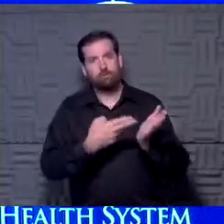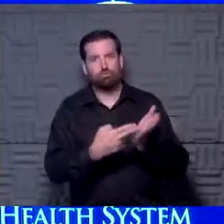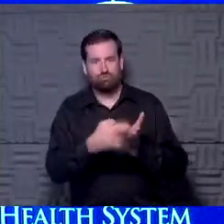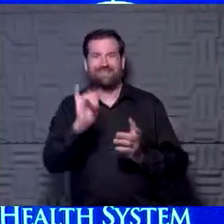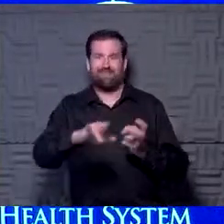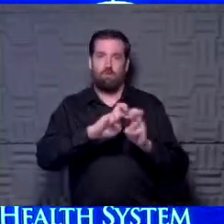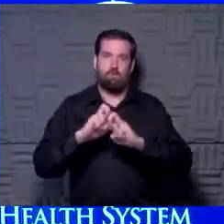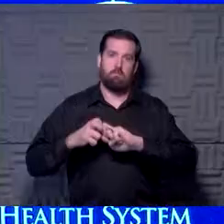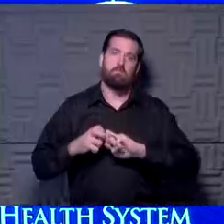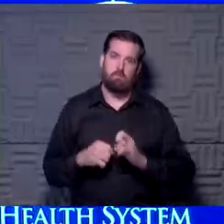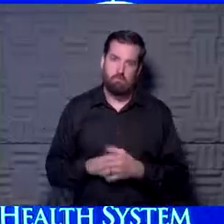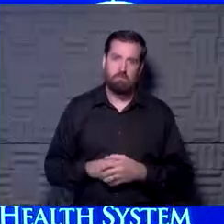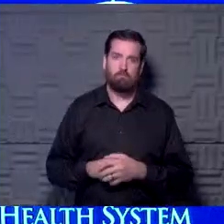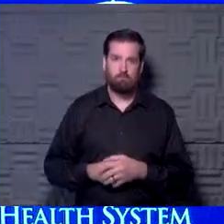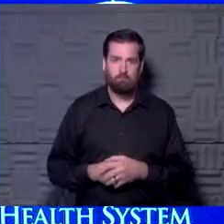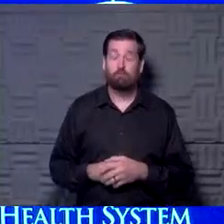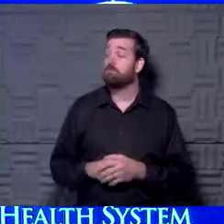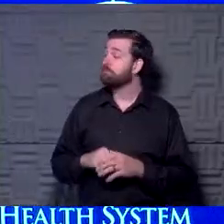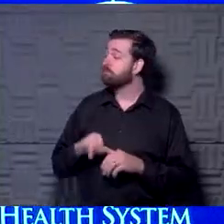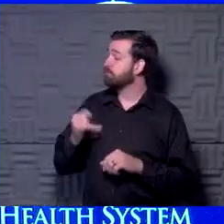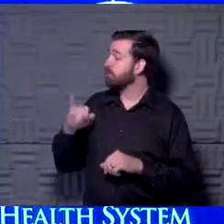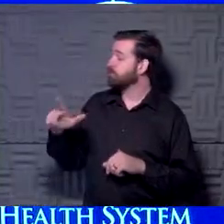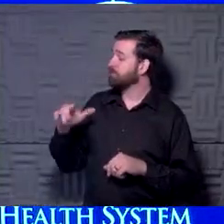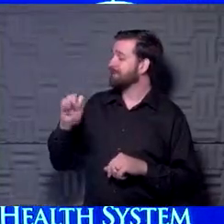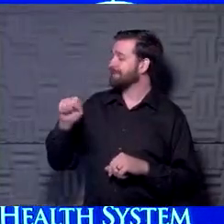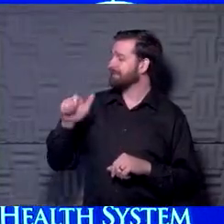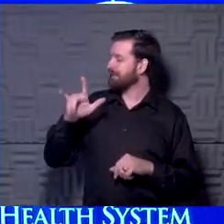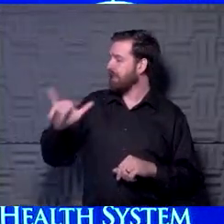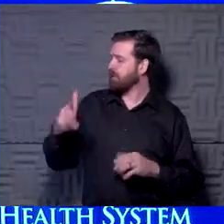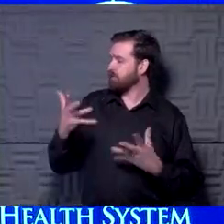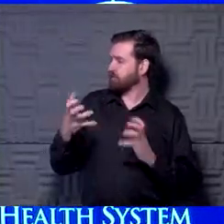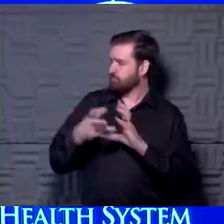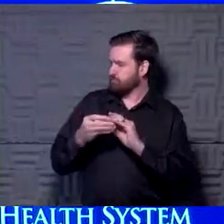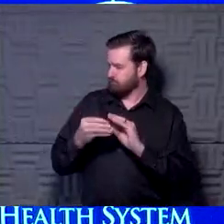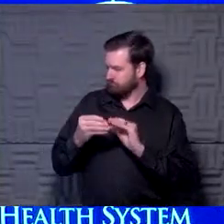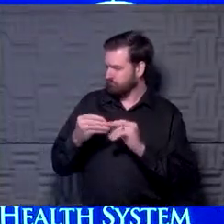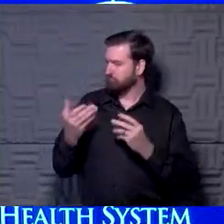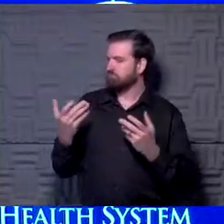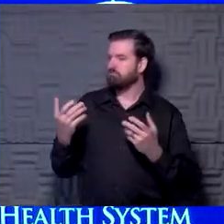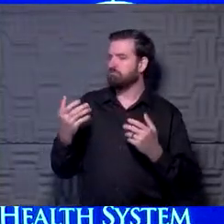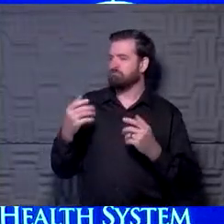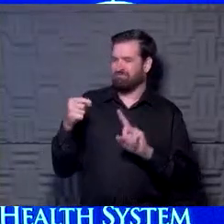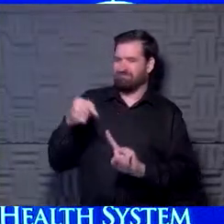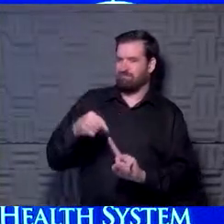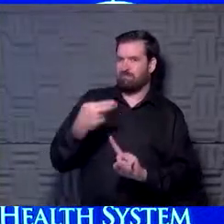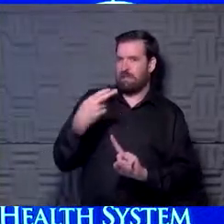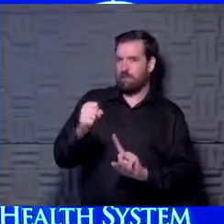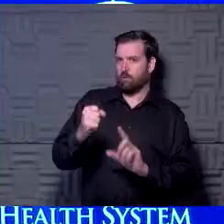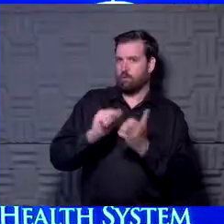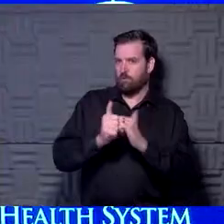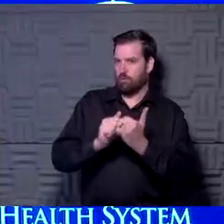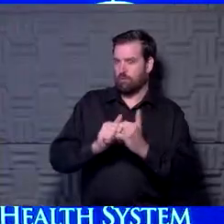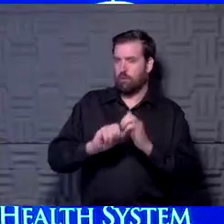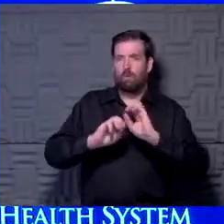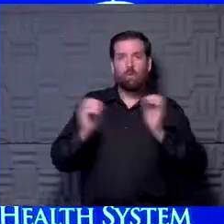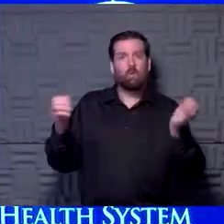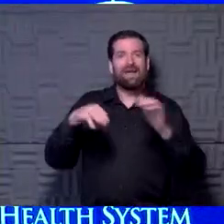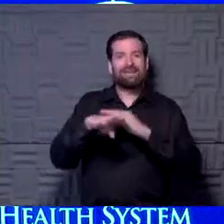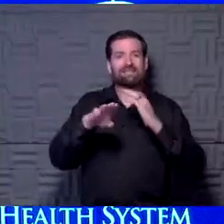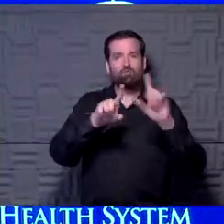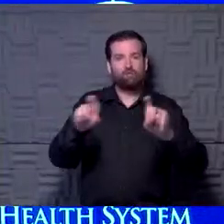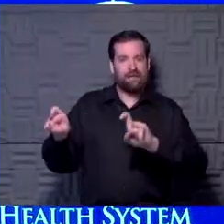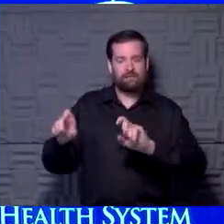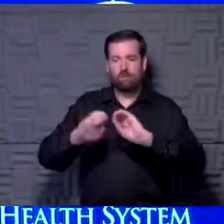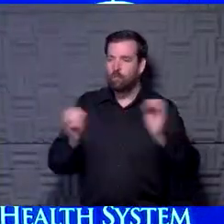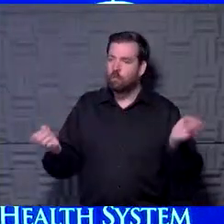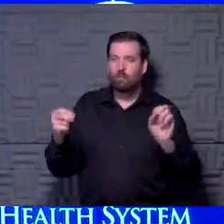the real problem starts. Okay, so Sally wants to know if you can speak to high school sports, because they don't have access to testing and